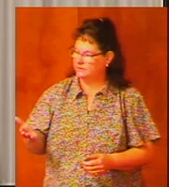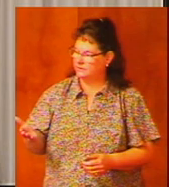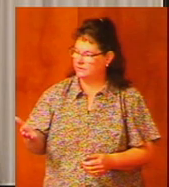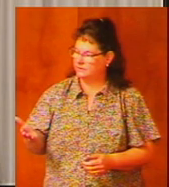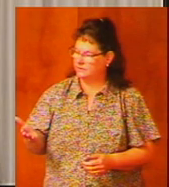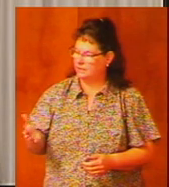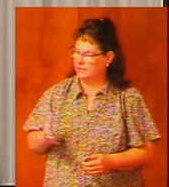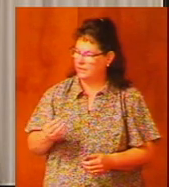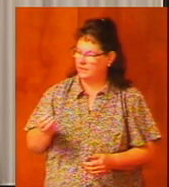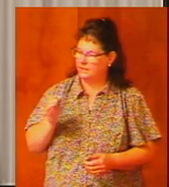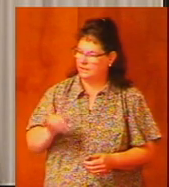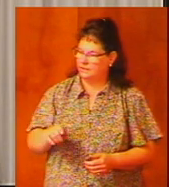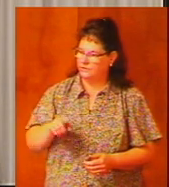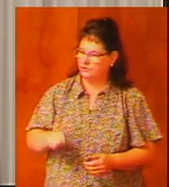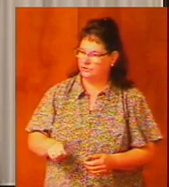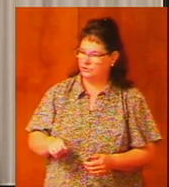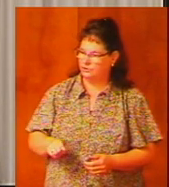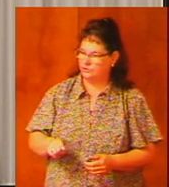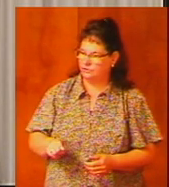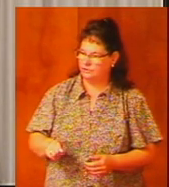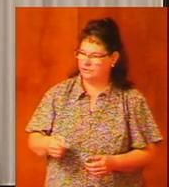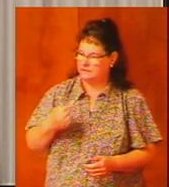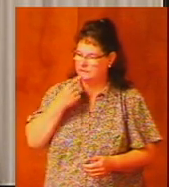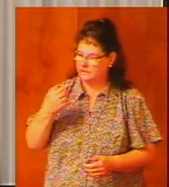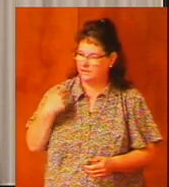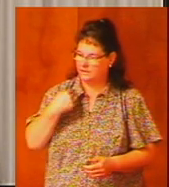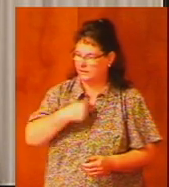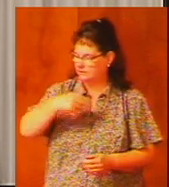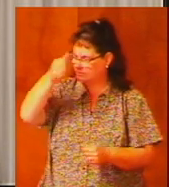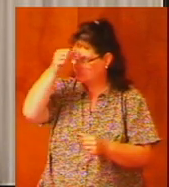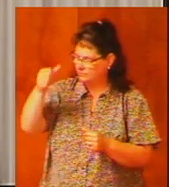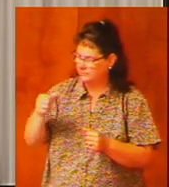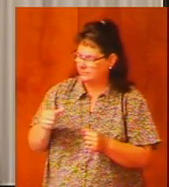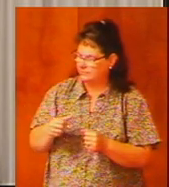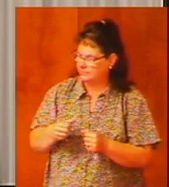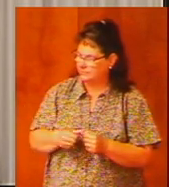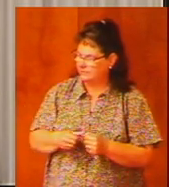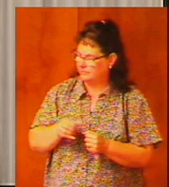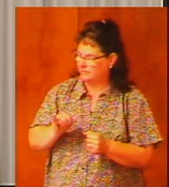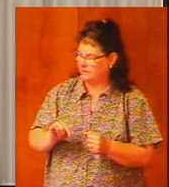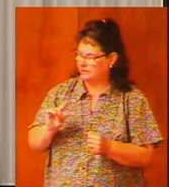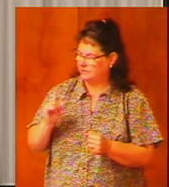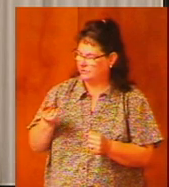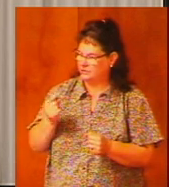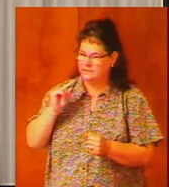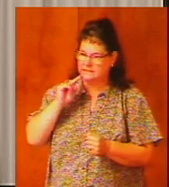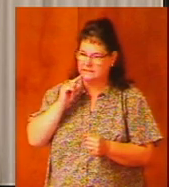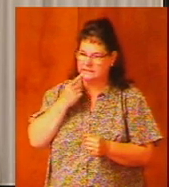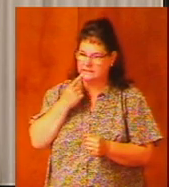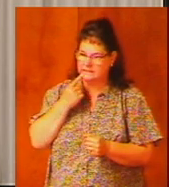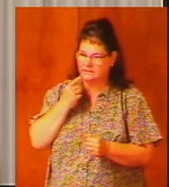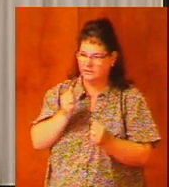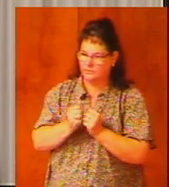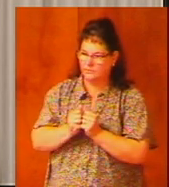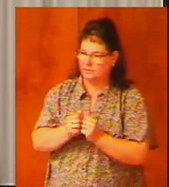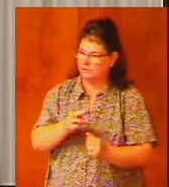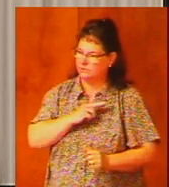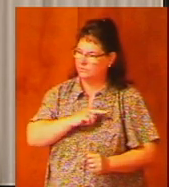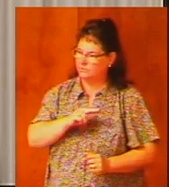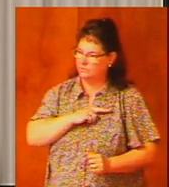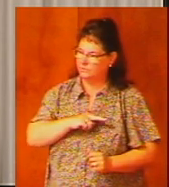and that should remind us that just being sincere in religion